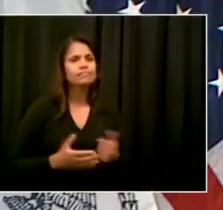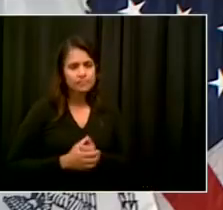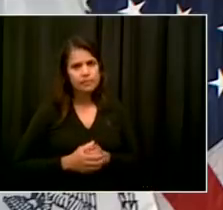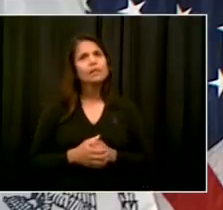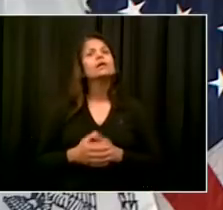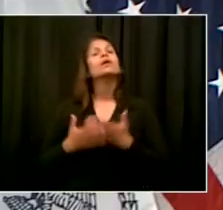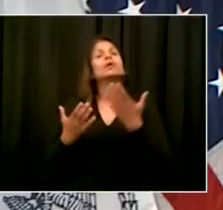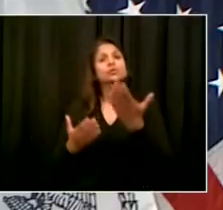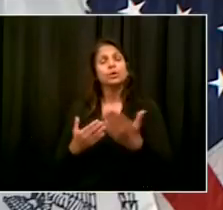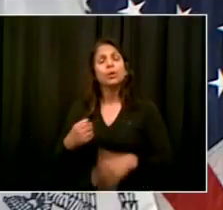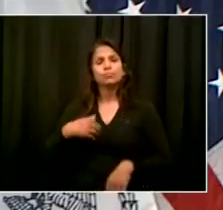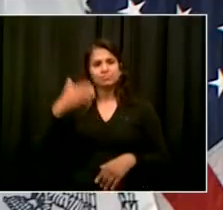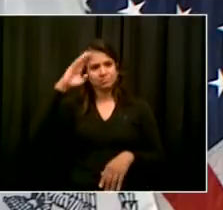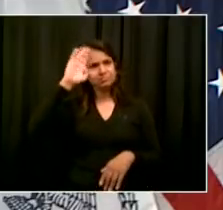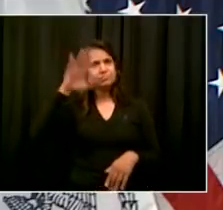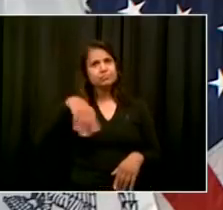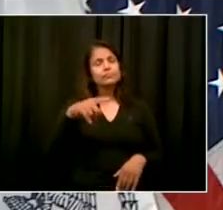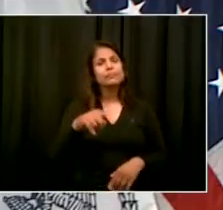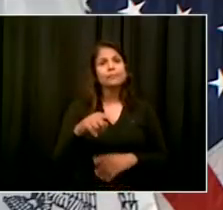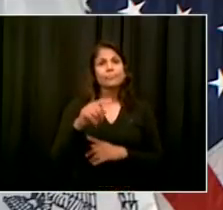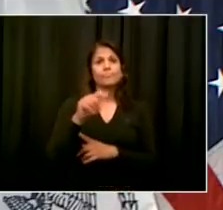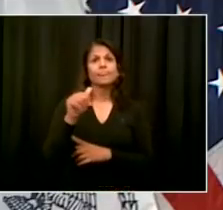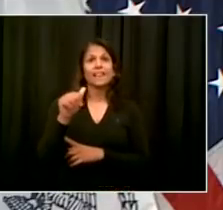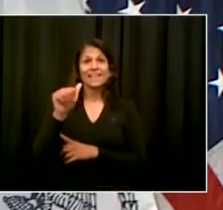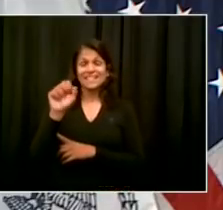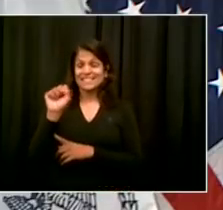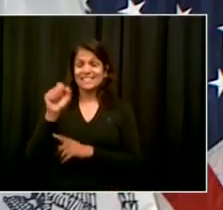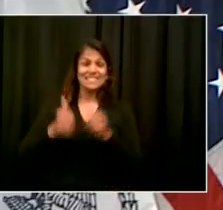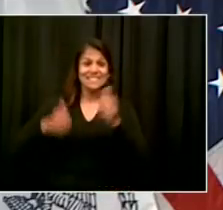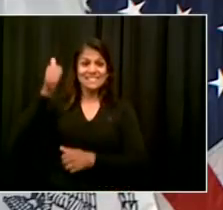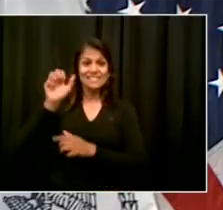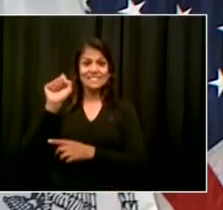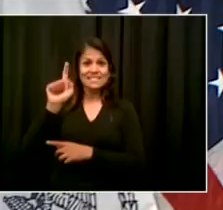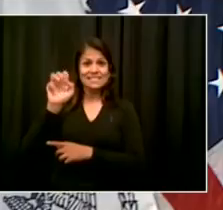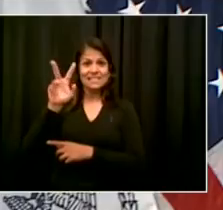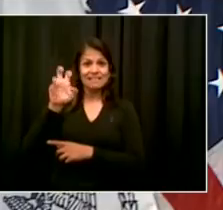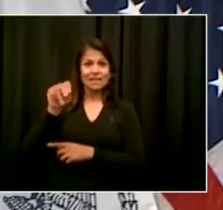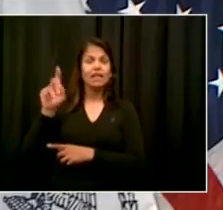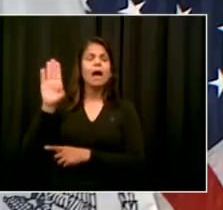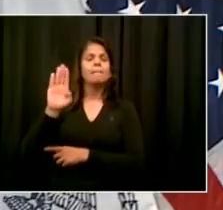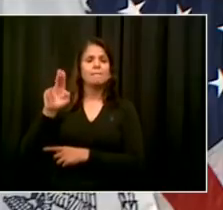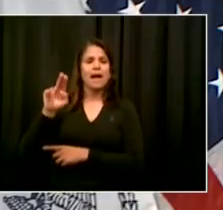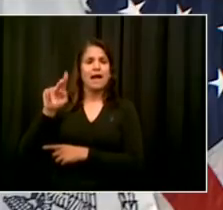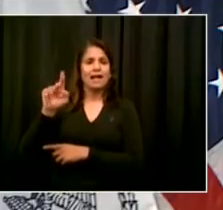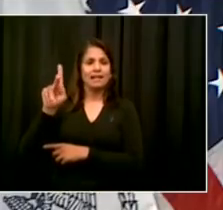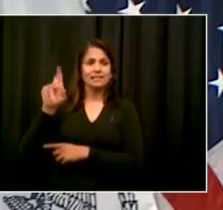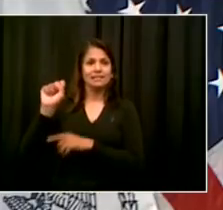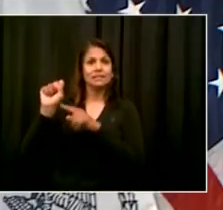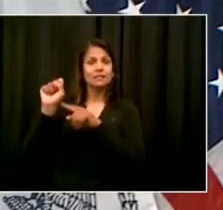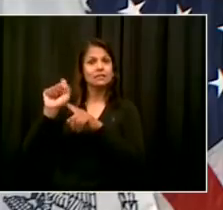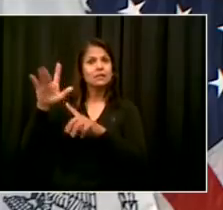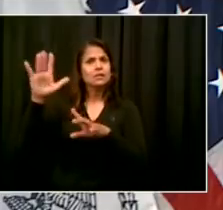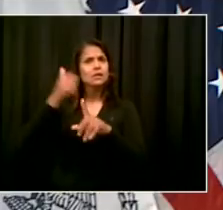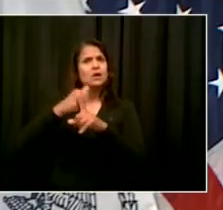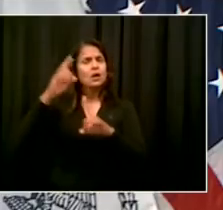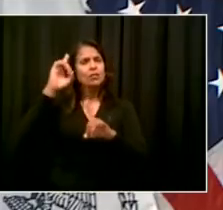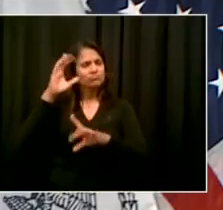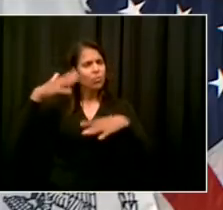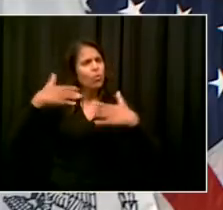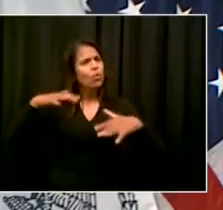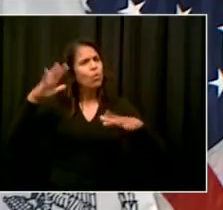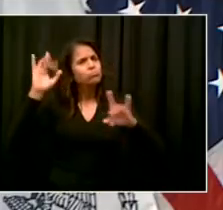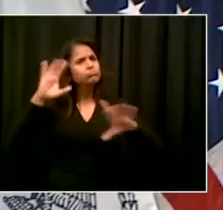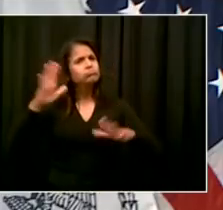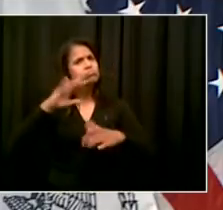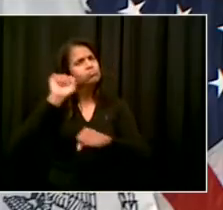folks who are homeless, and we want to make sure that each person is treated with dignity. Again, I don't think a